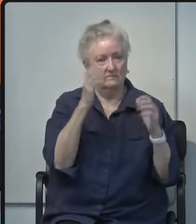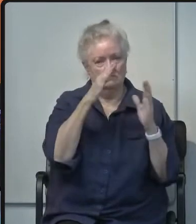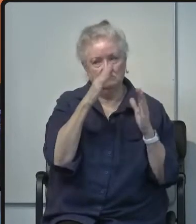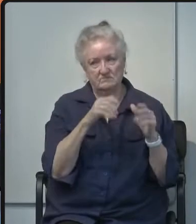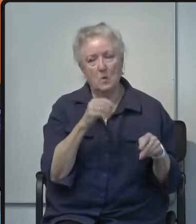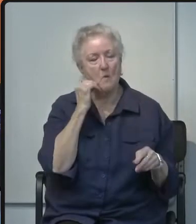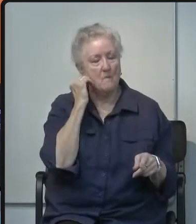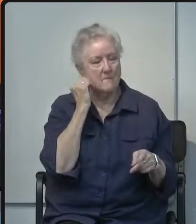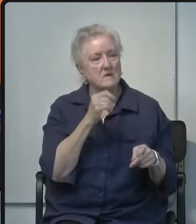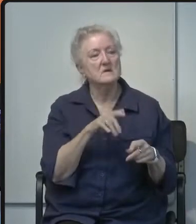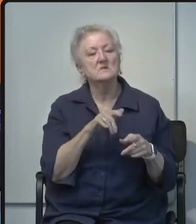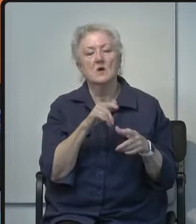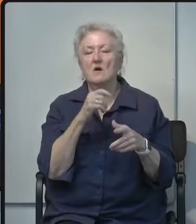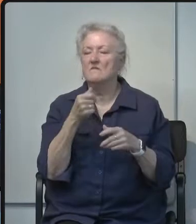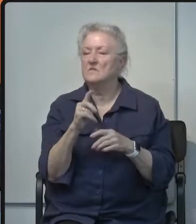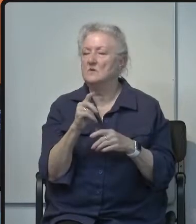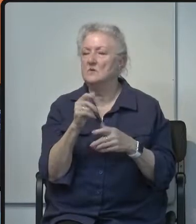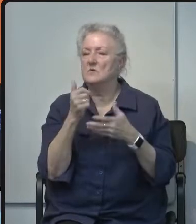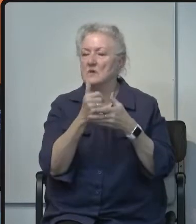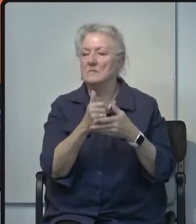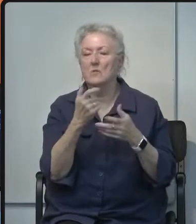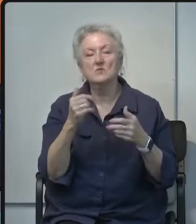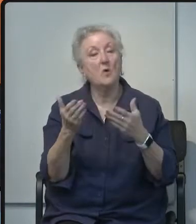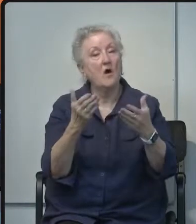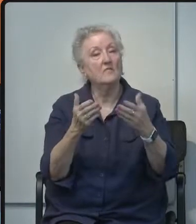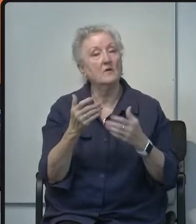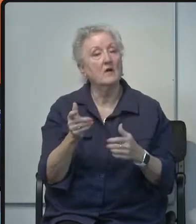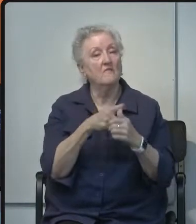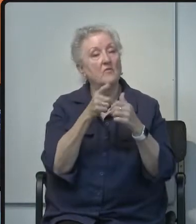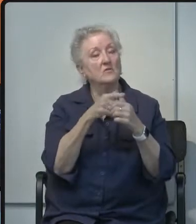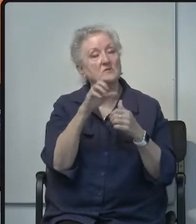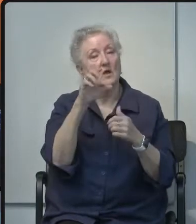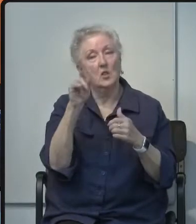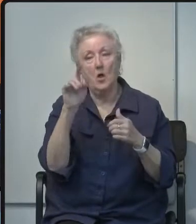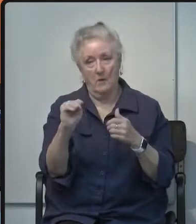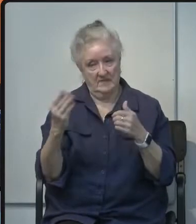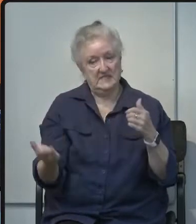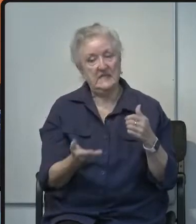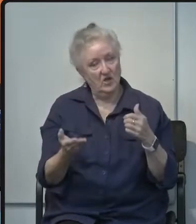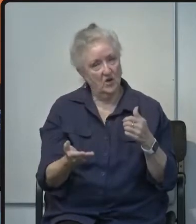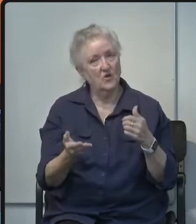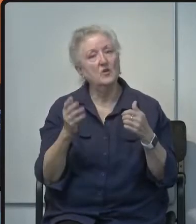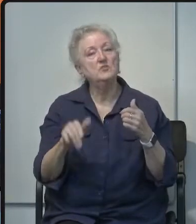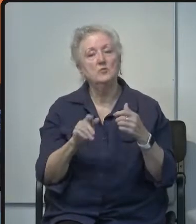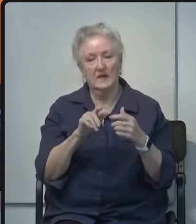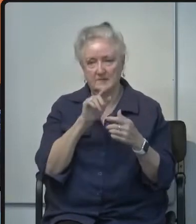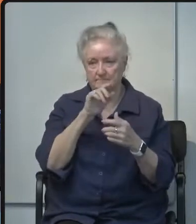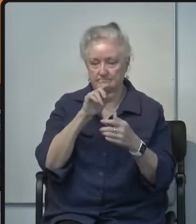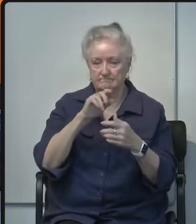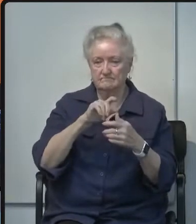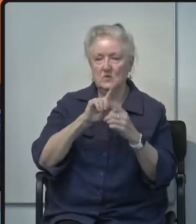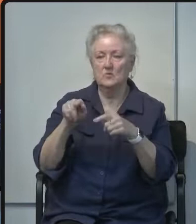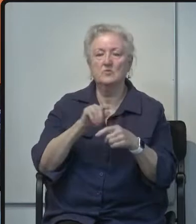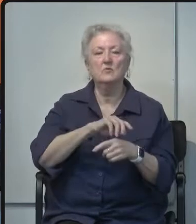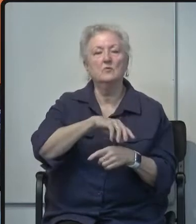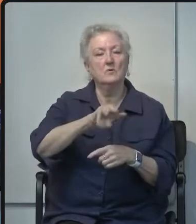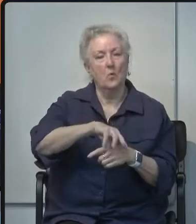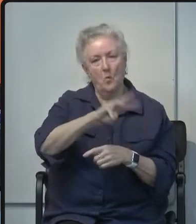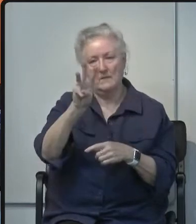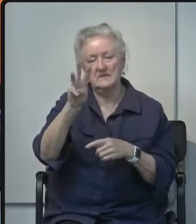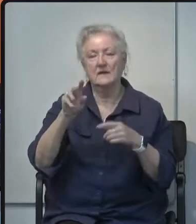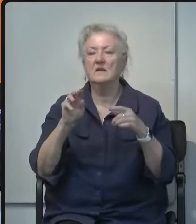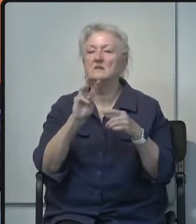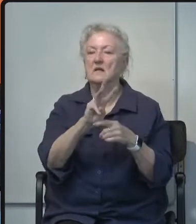a few tips that i want to offer first of all calm is here so you can go to our website www.com